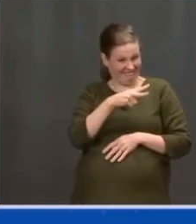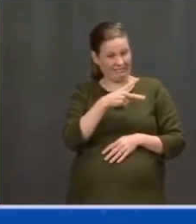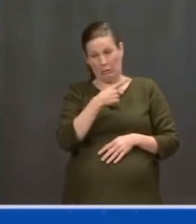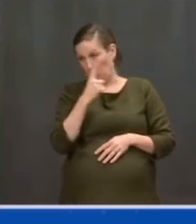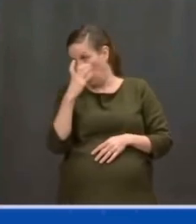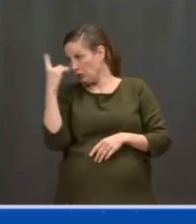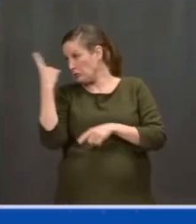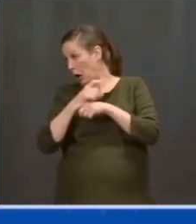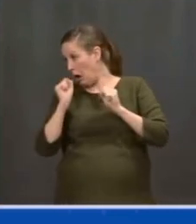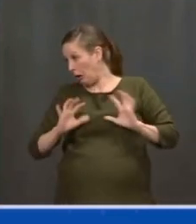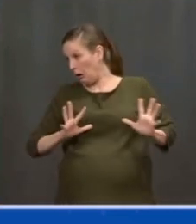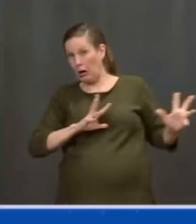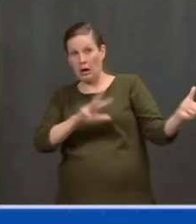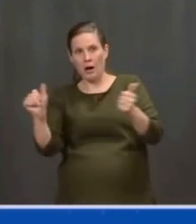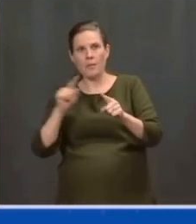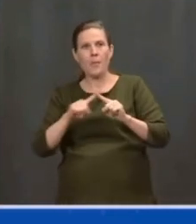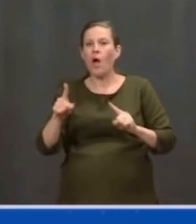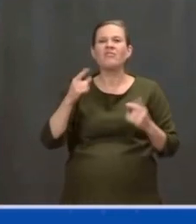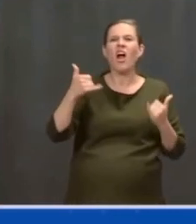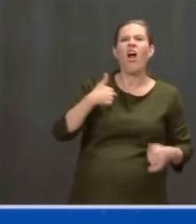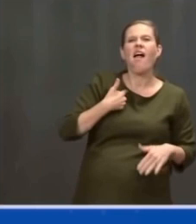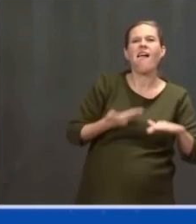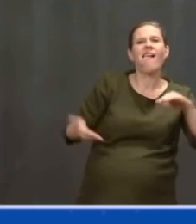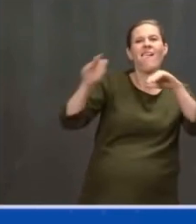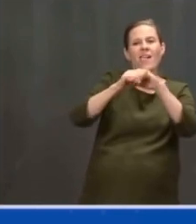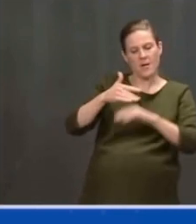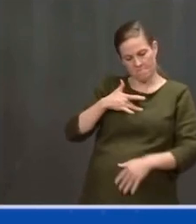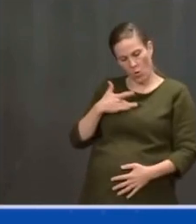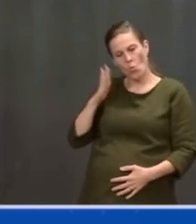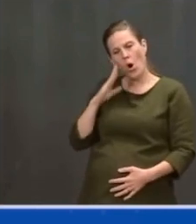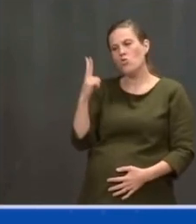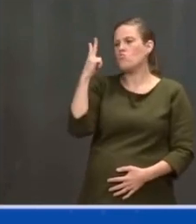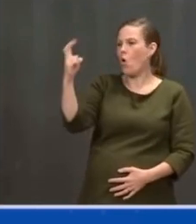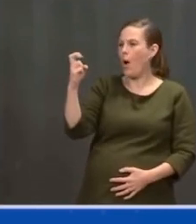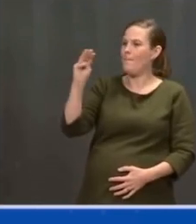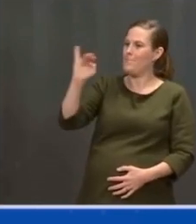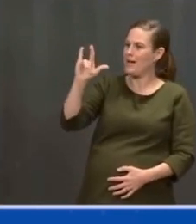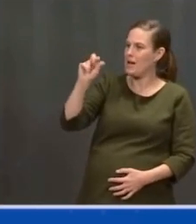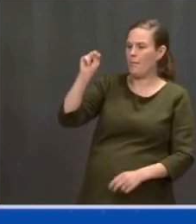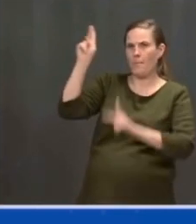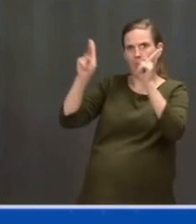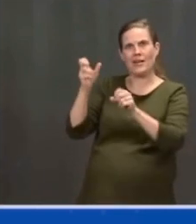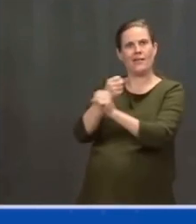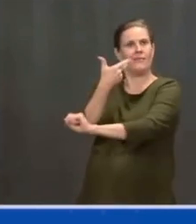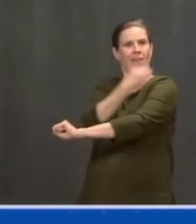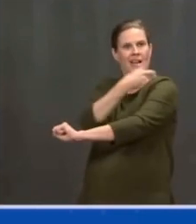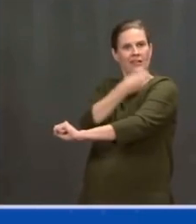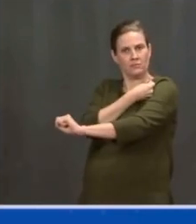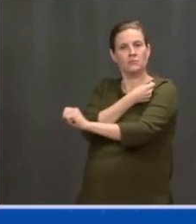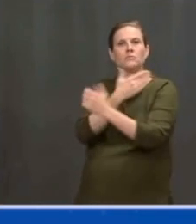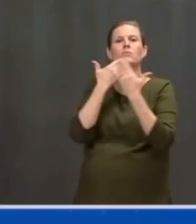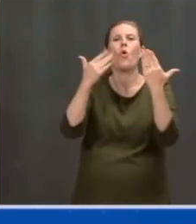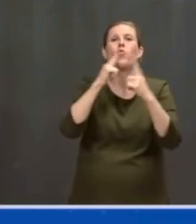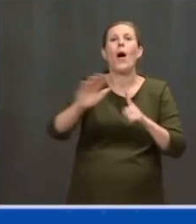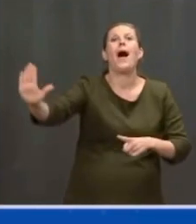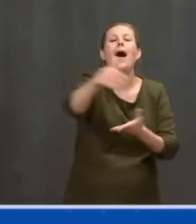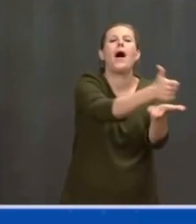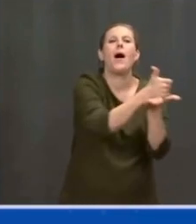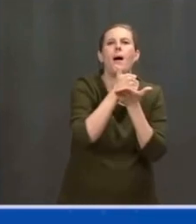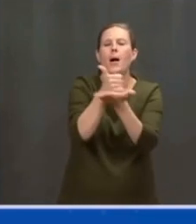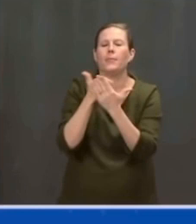million done — twice the original goal, because of all the help of all of you. Leading economists